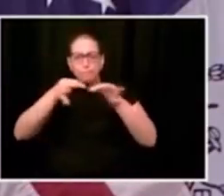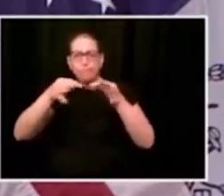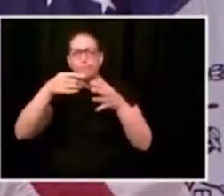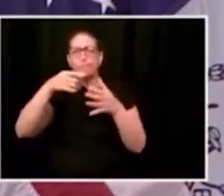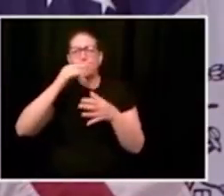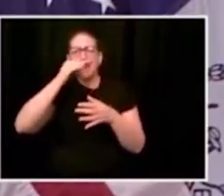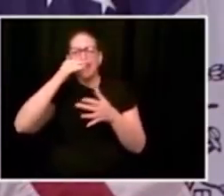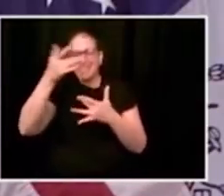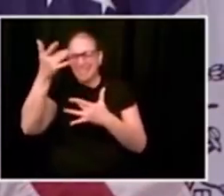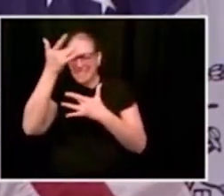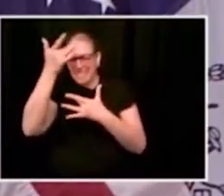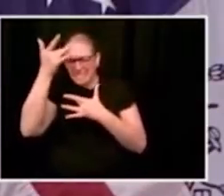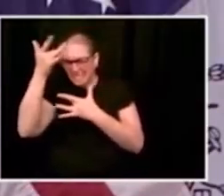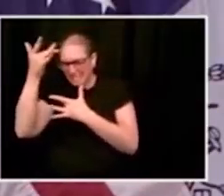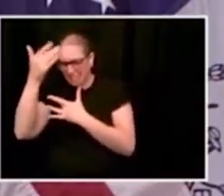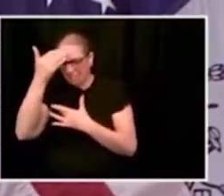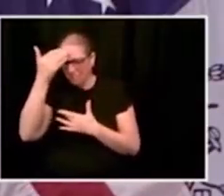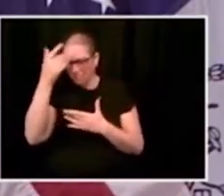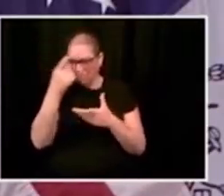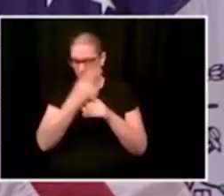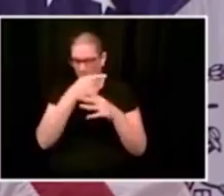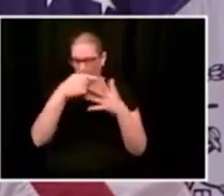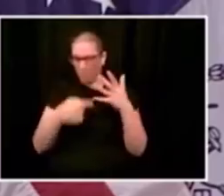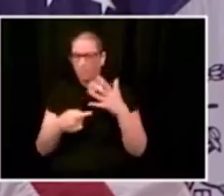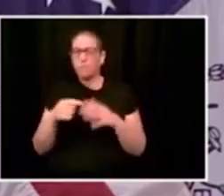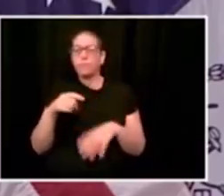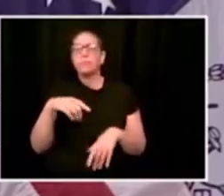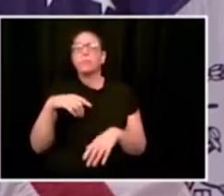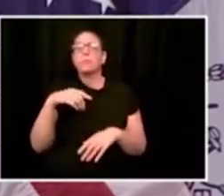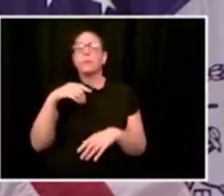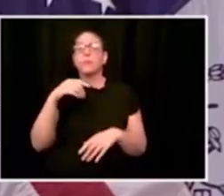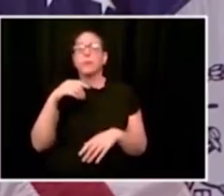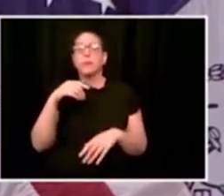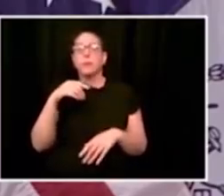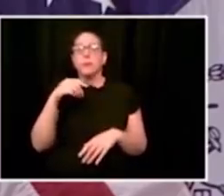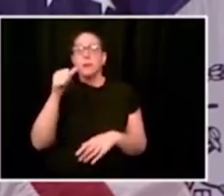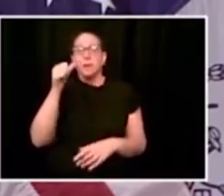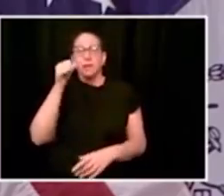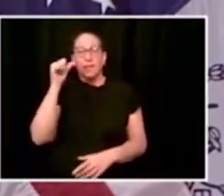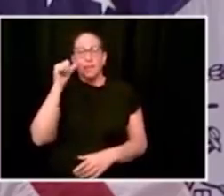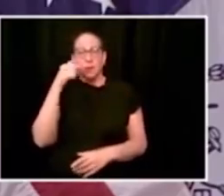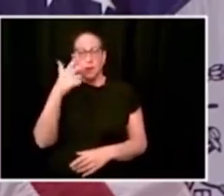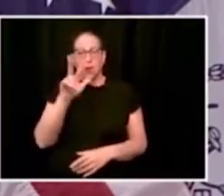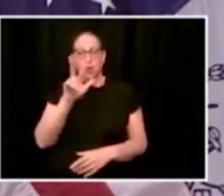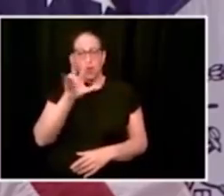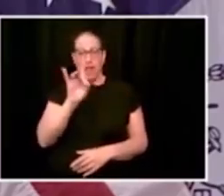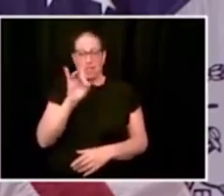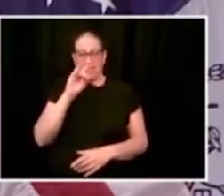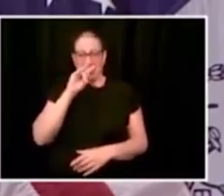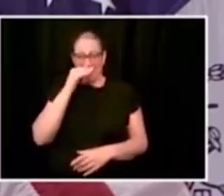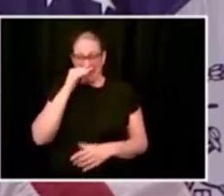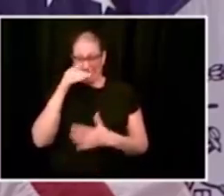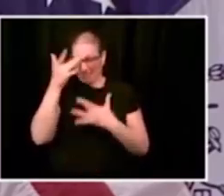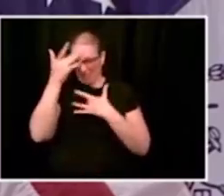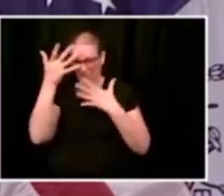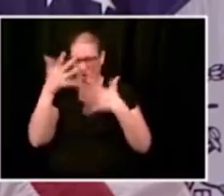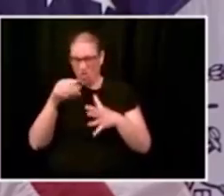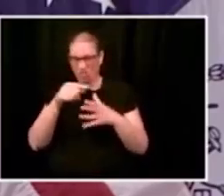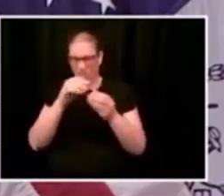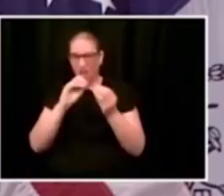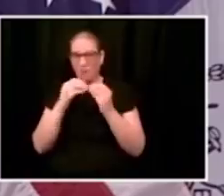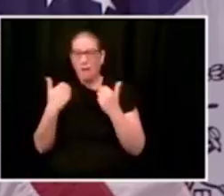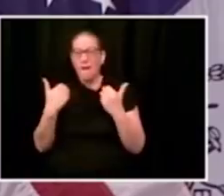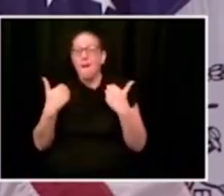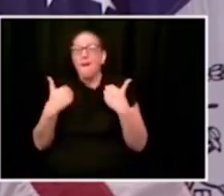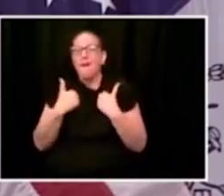we still at 38 in terms of the number of cases? And is there more information in terms of the specific age and